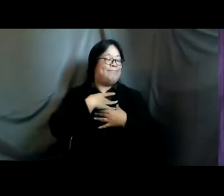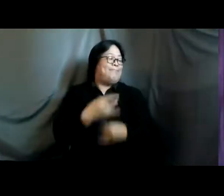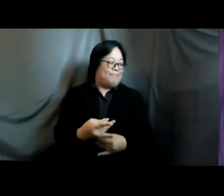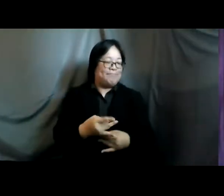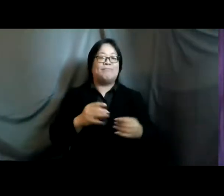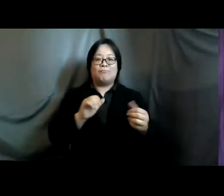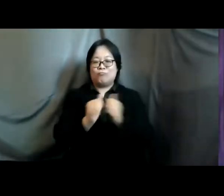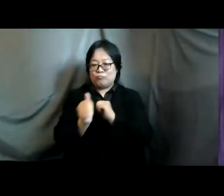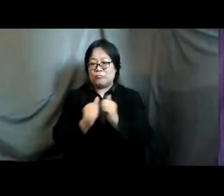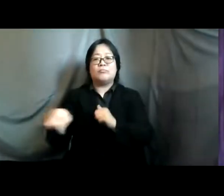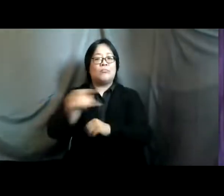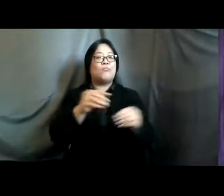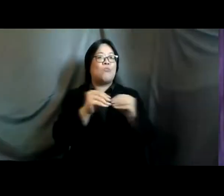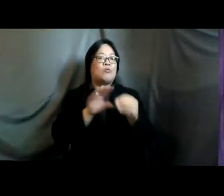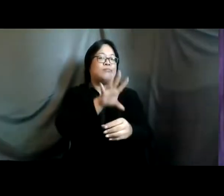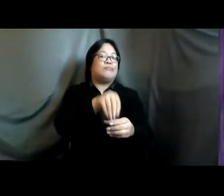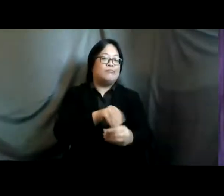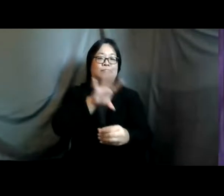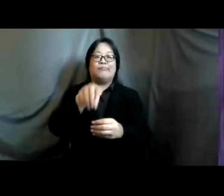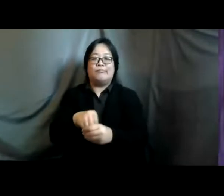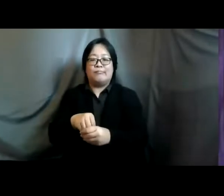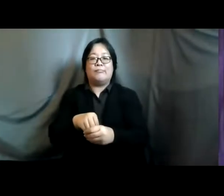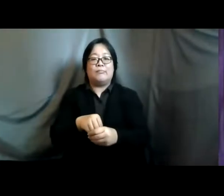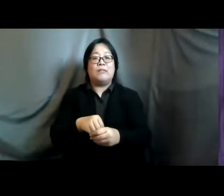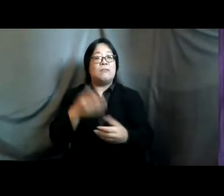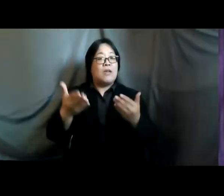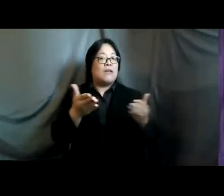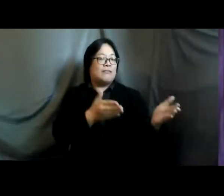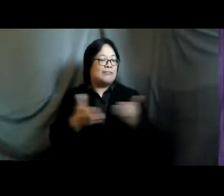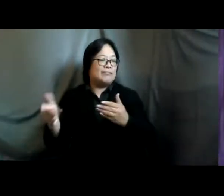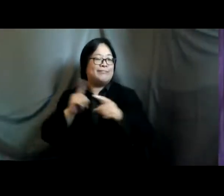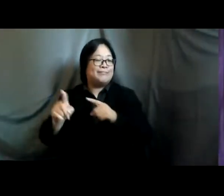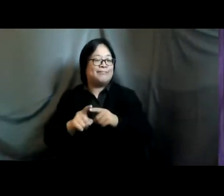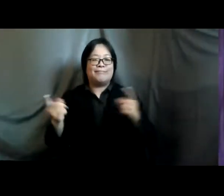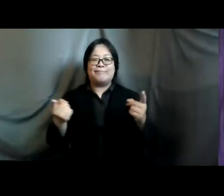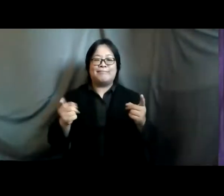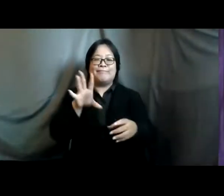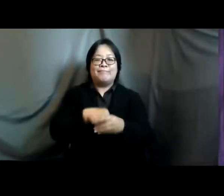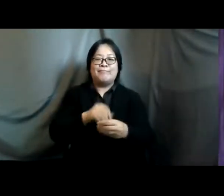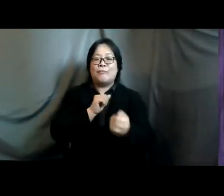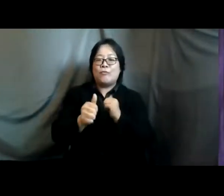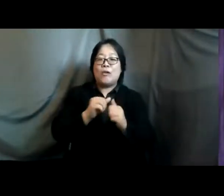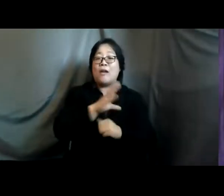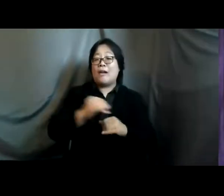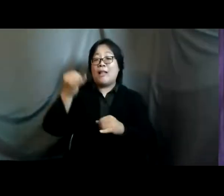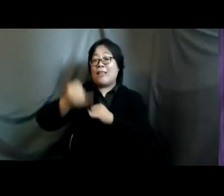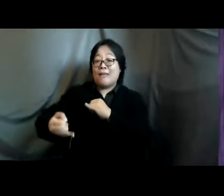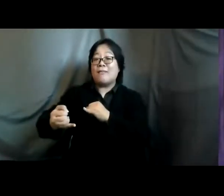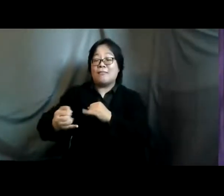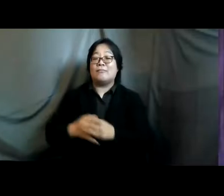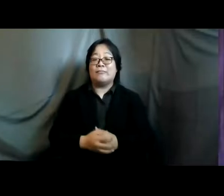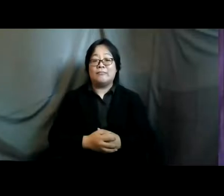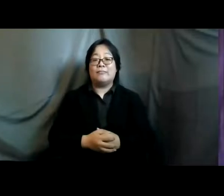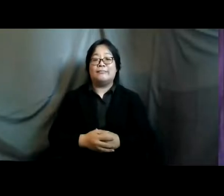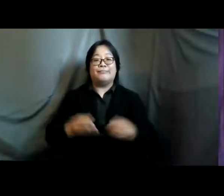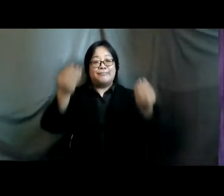they are more into it and in the special tournaments by applying different methods and the final last but not the least disseminating